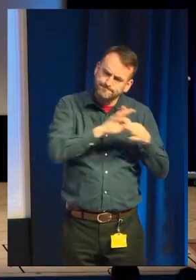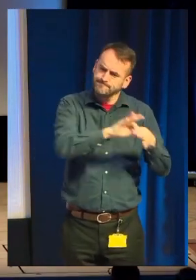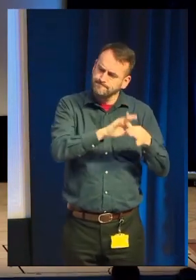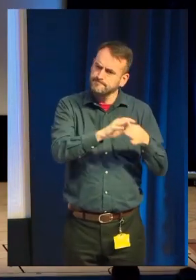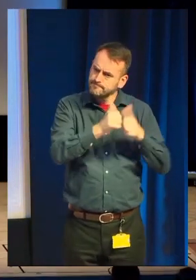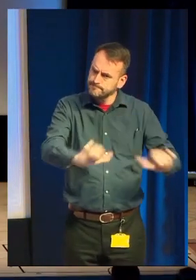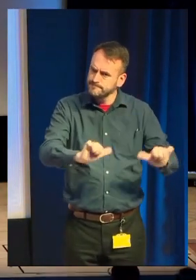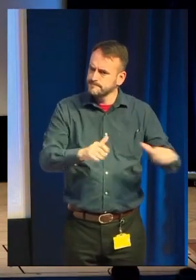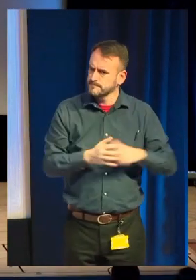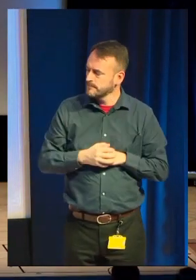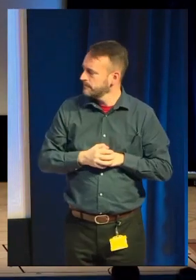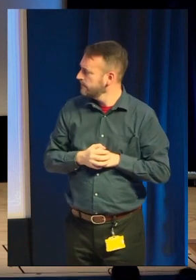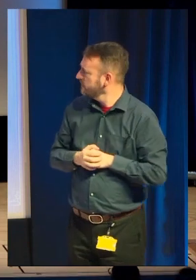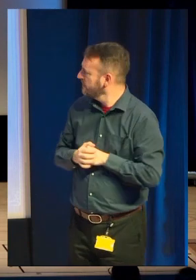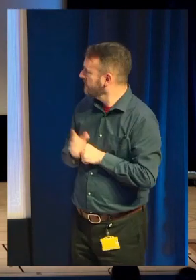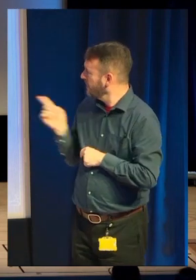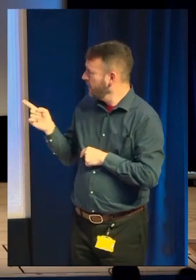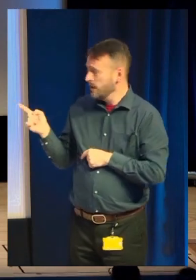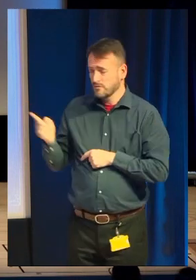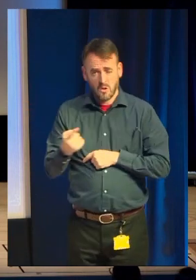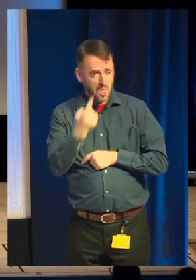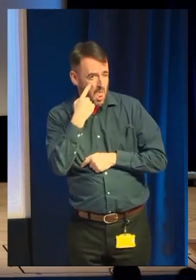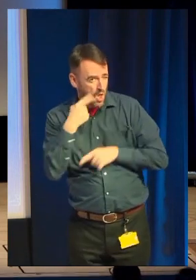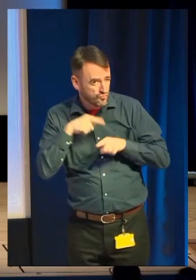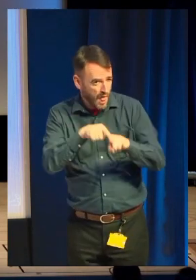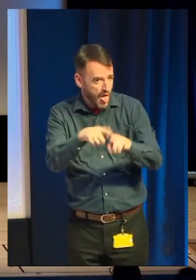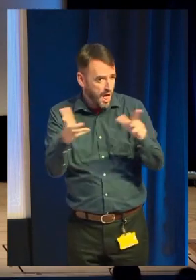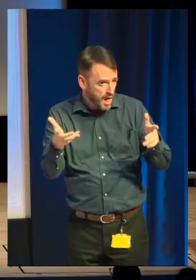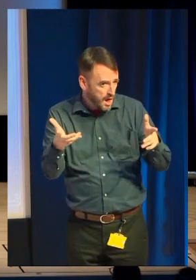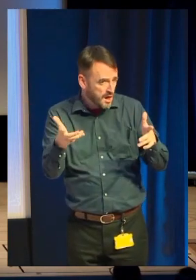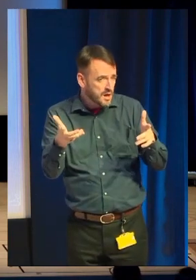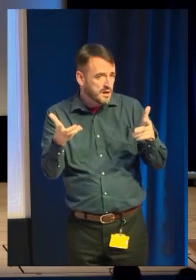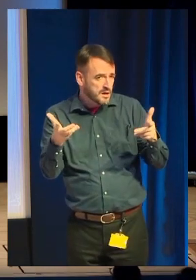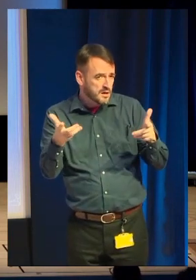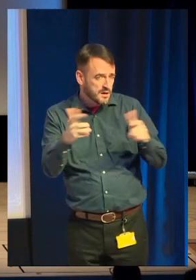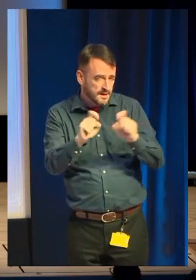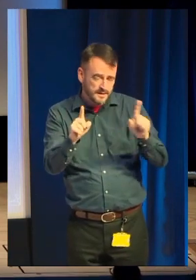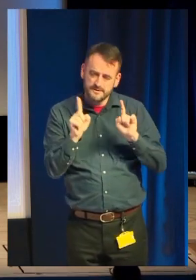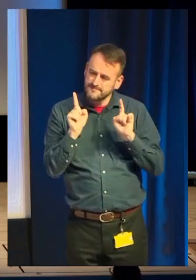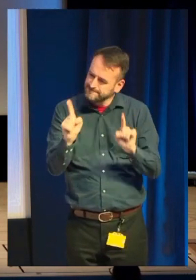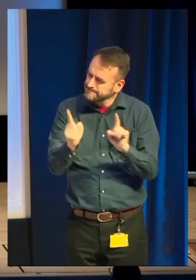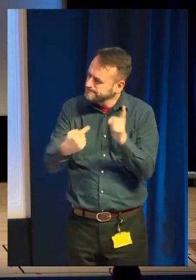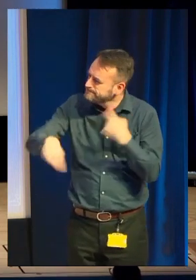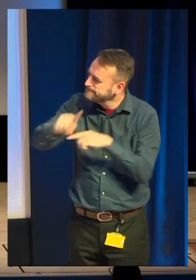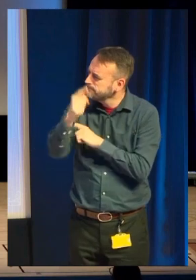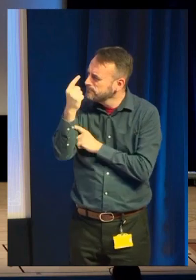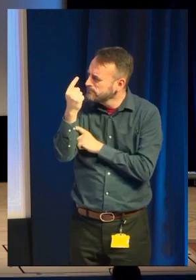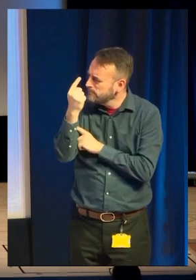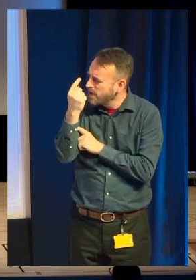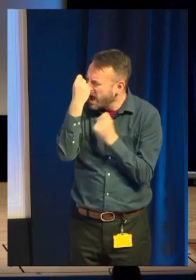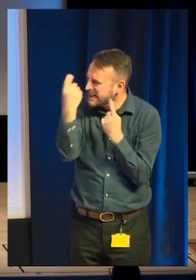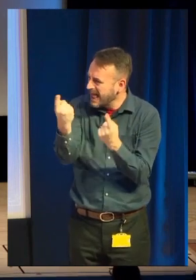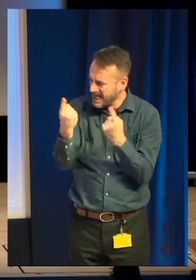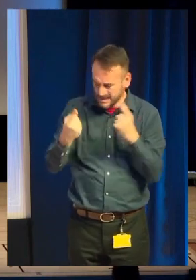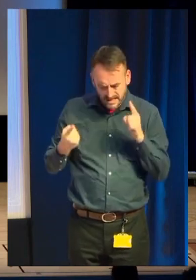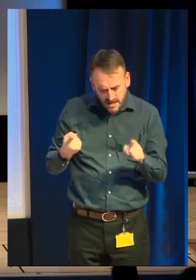There's a whole talk to be done about trailers, but basically, you need to understand exactly what you do in the game from watching